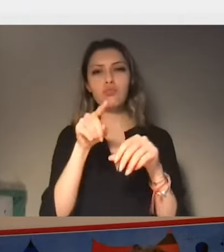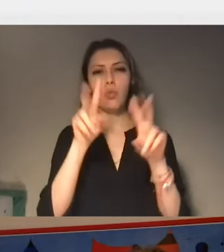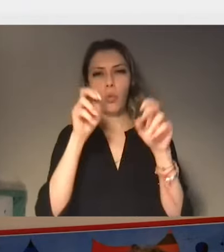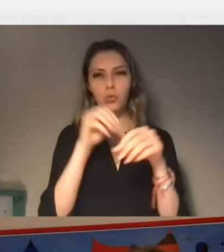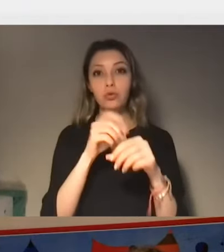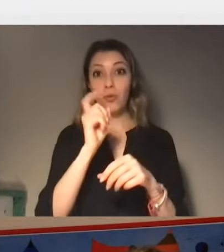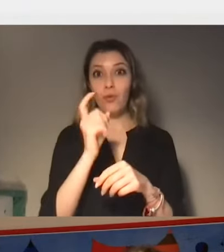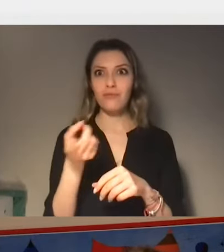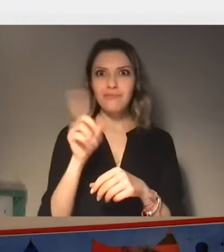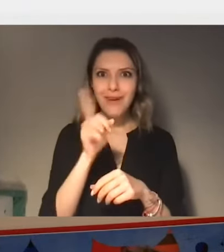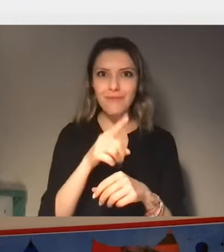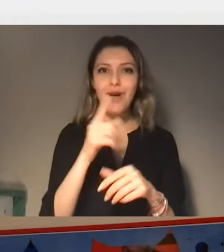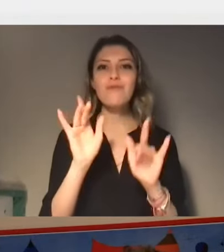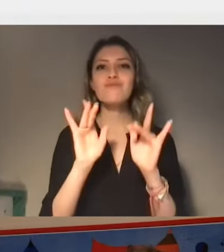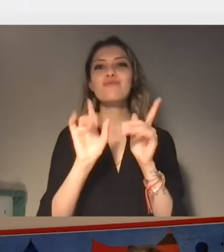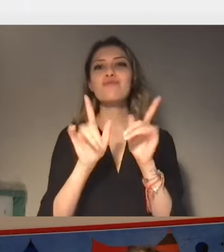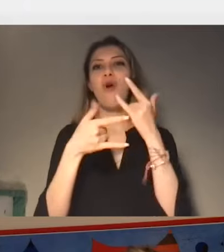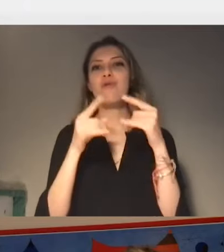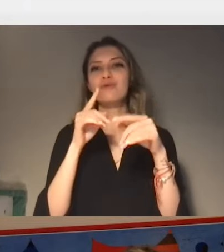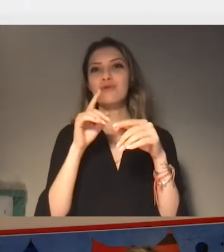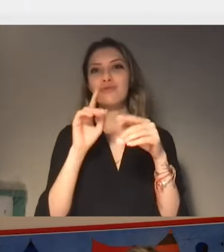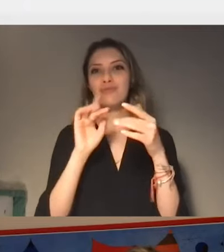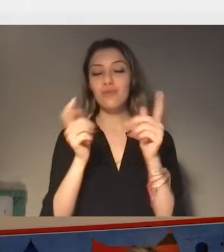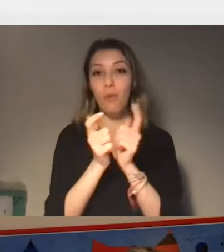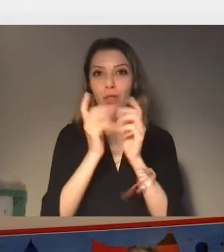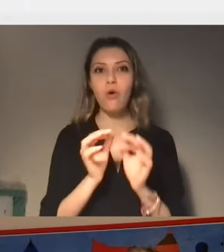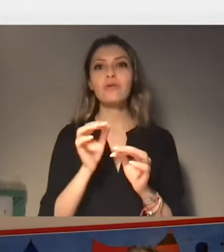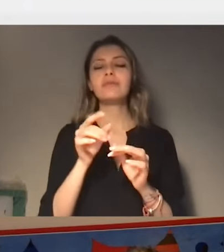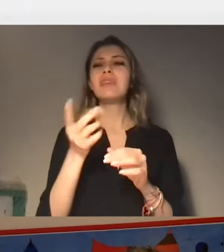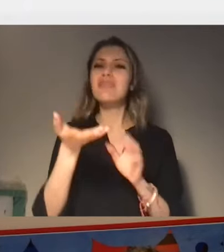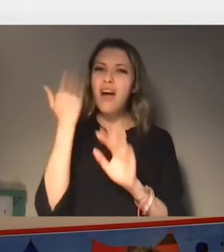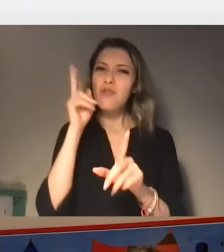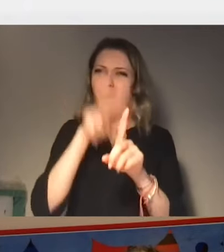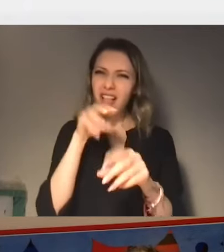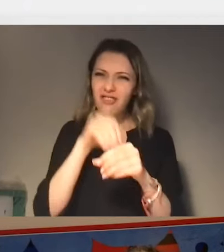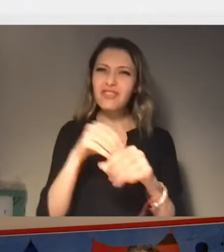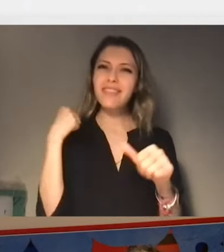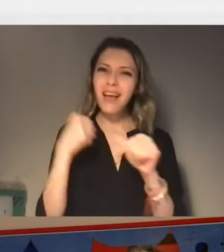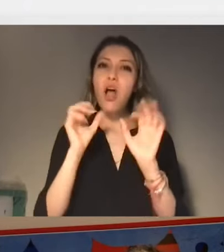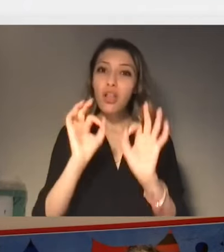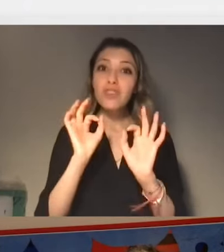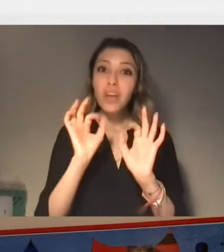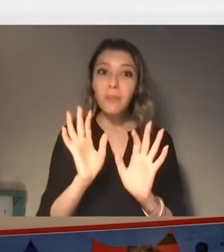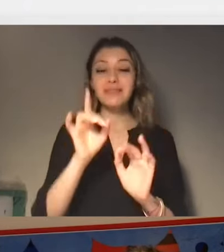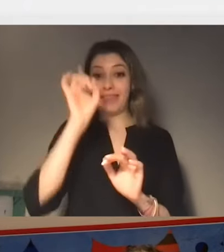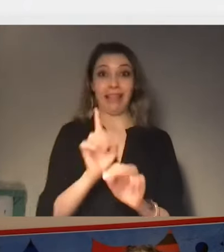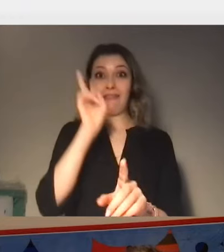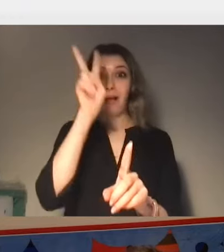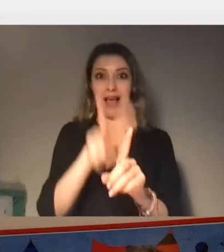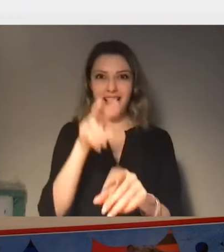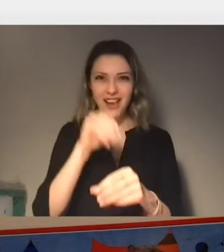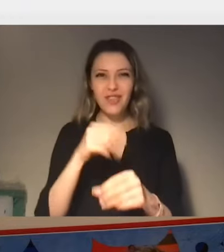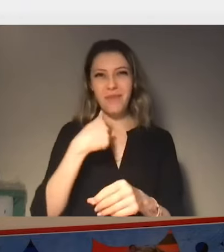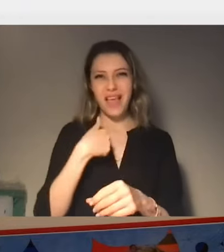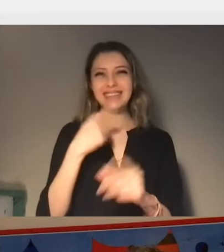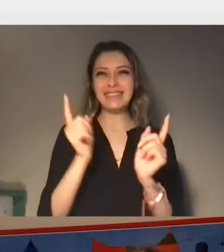so sorry for that. But for the first-timers, let me introduce myself, Ed Ginez, and our guests for